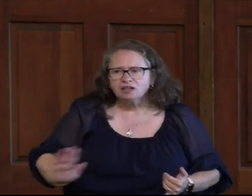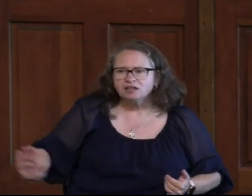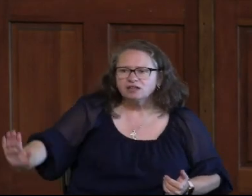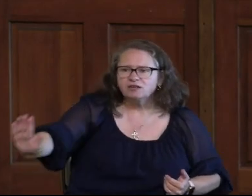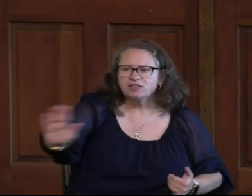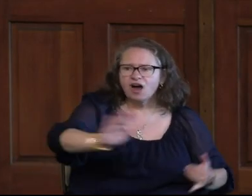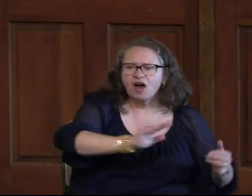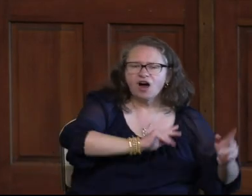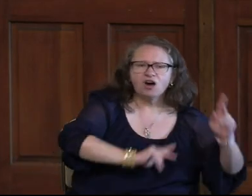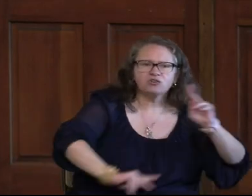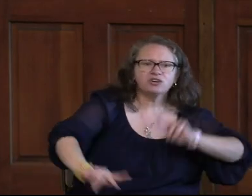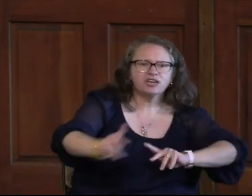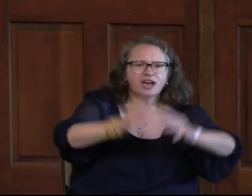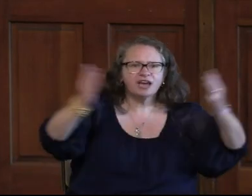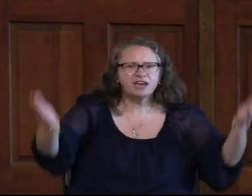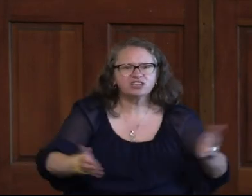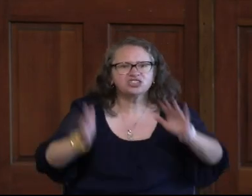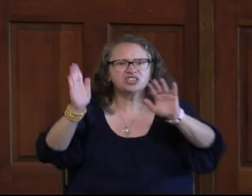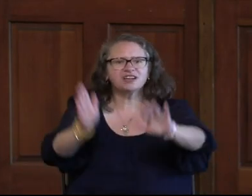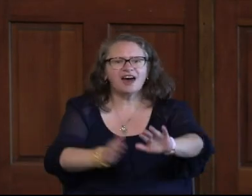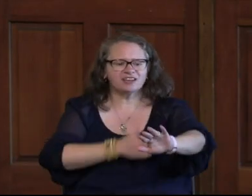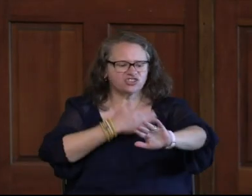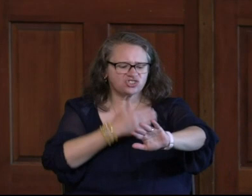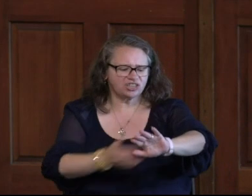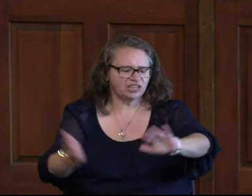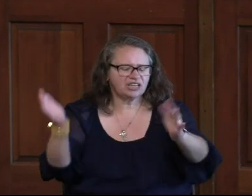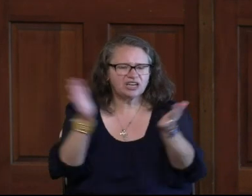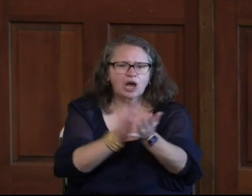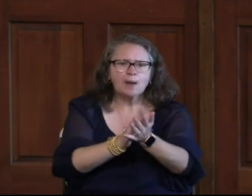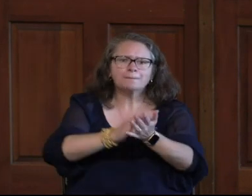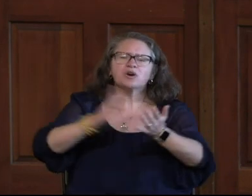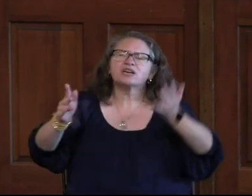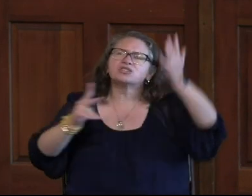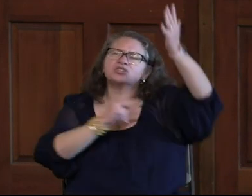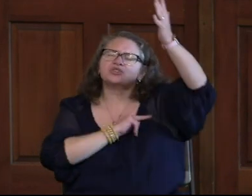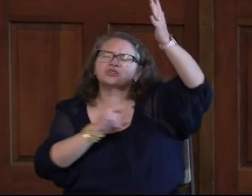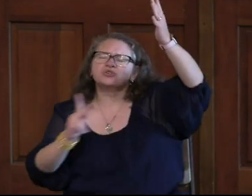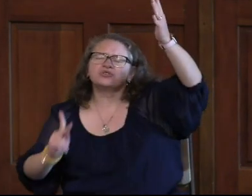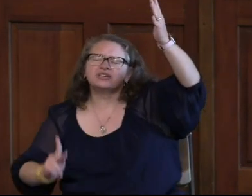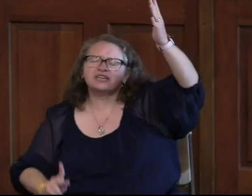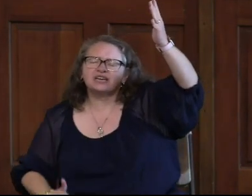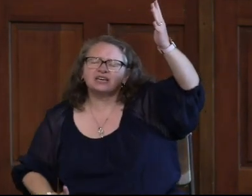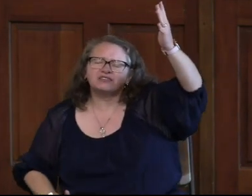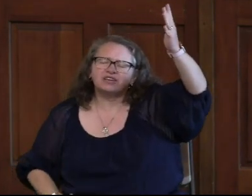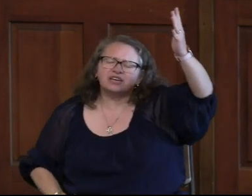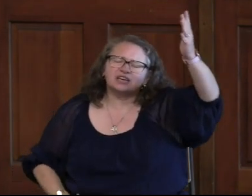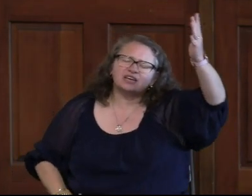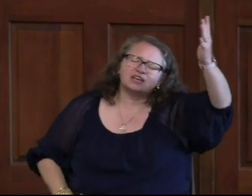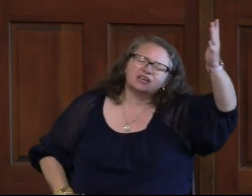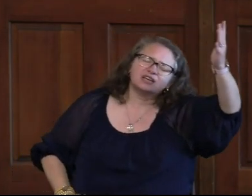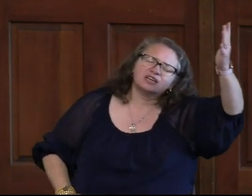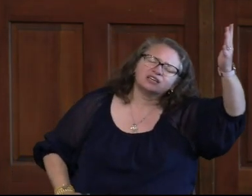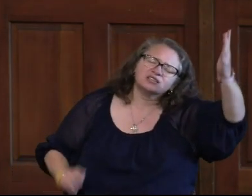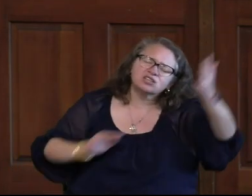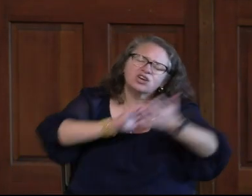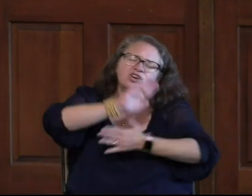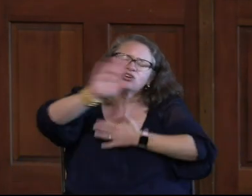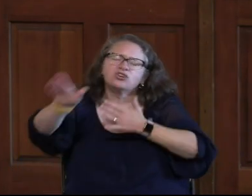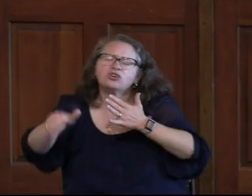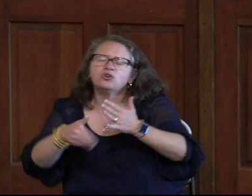With all creation I sing praise to the King of kings.